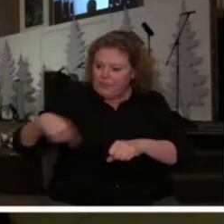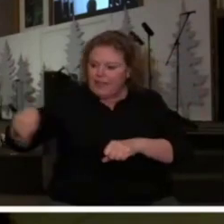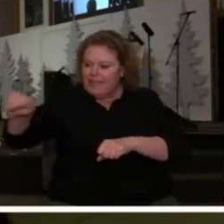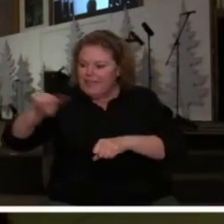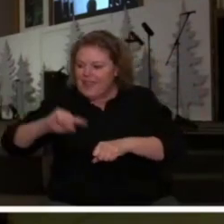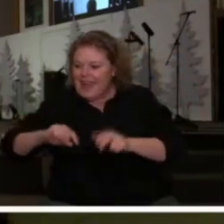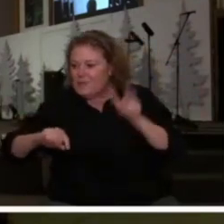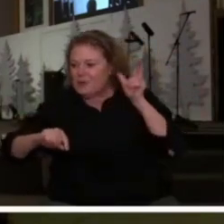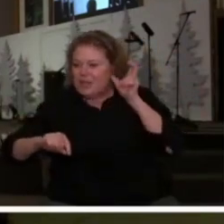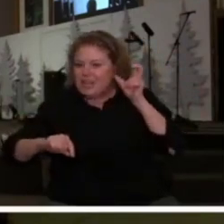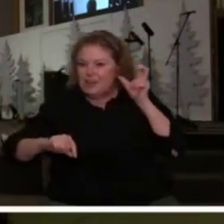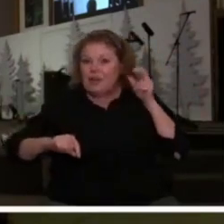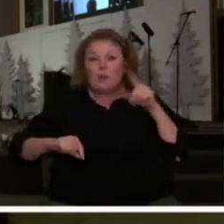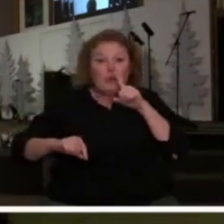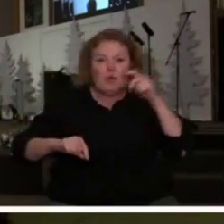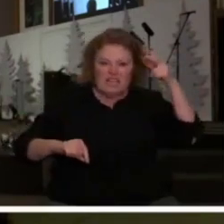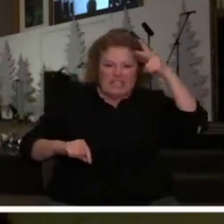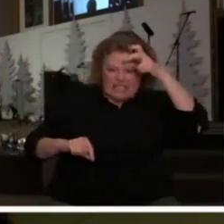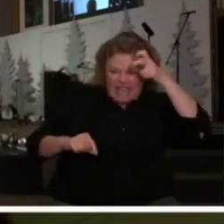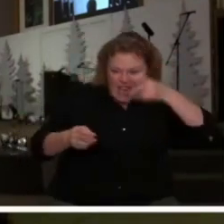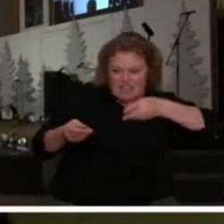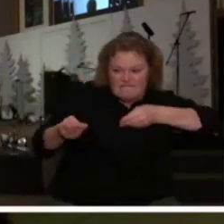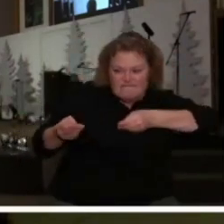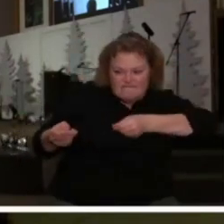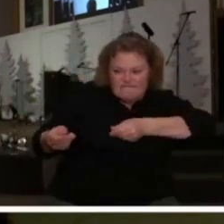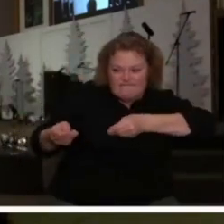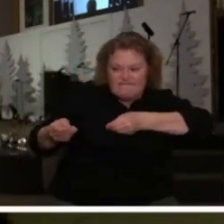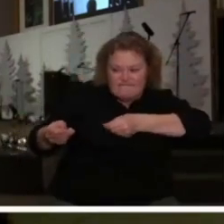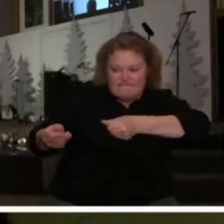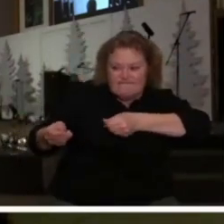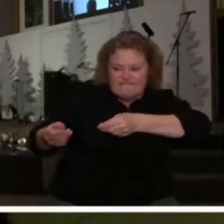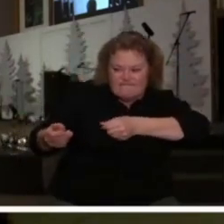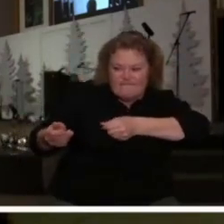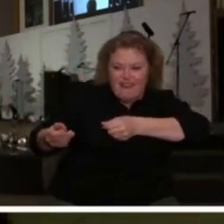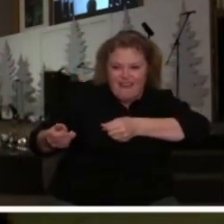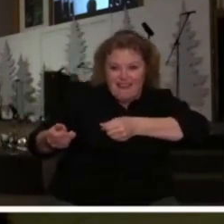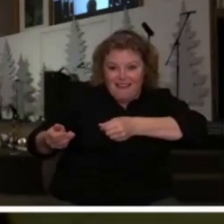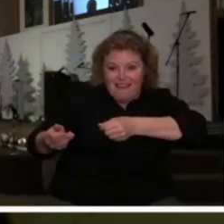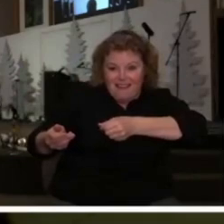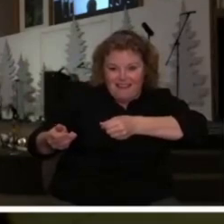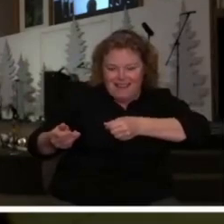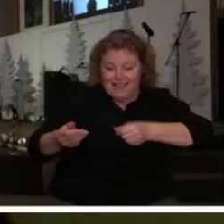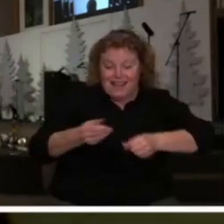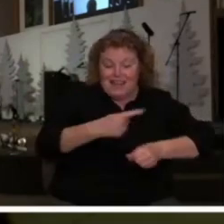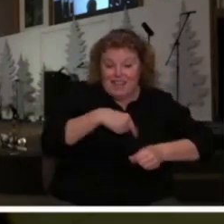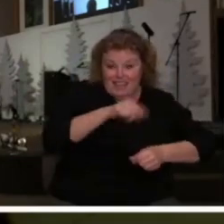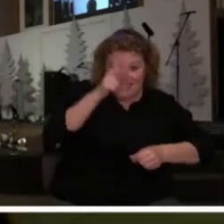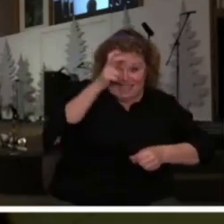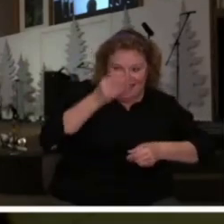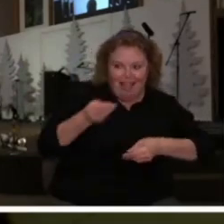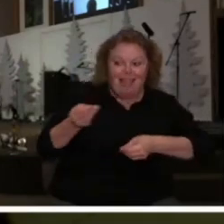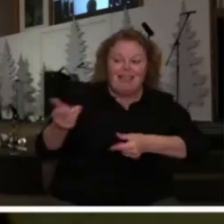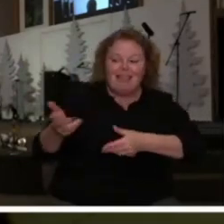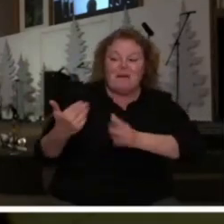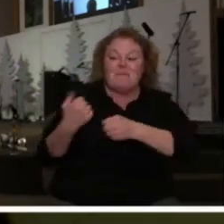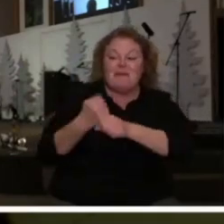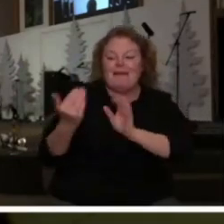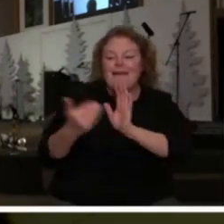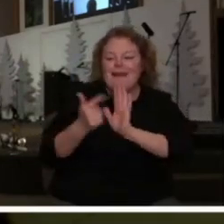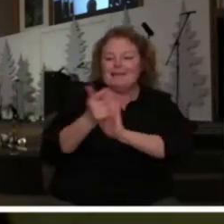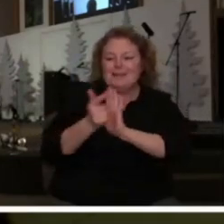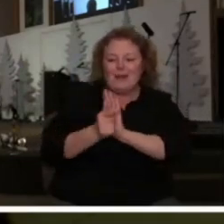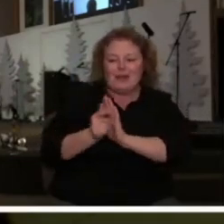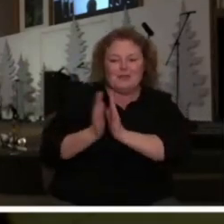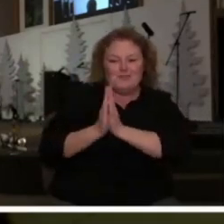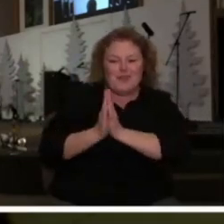saying this is what we want to accomplish through you and so we are suggesting to you make it against the law to